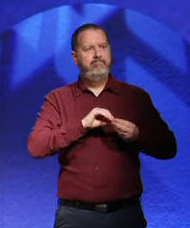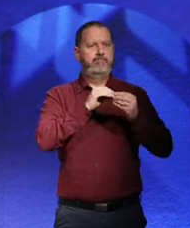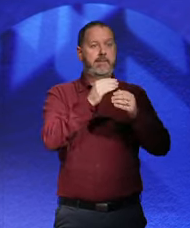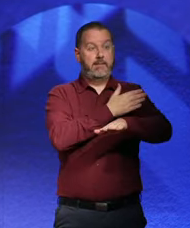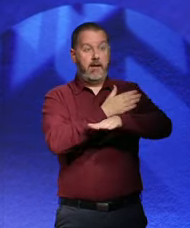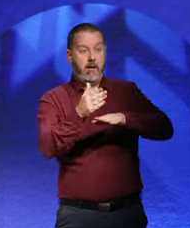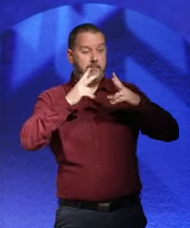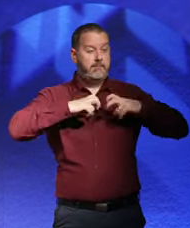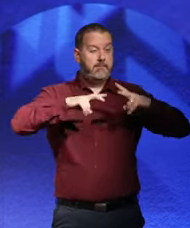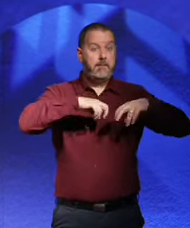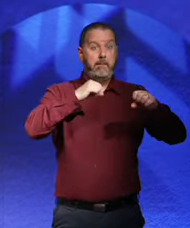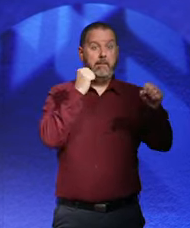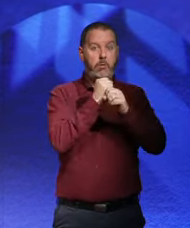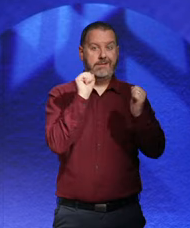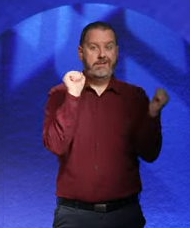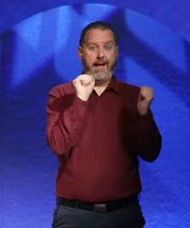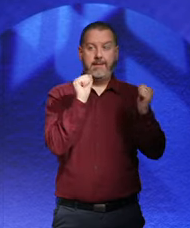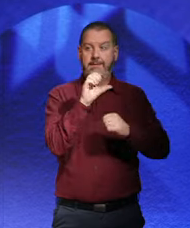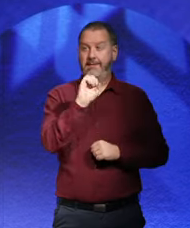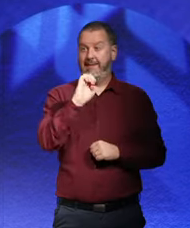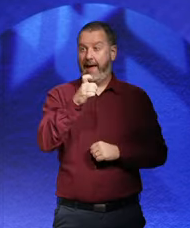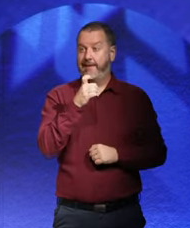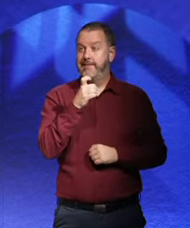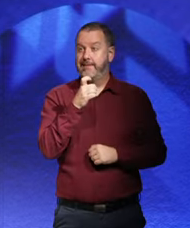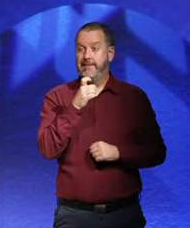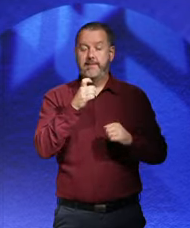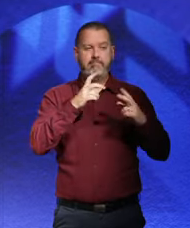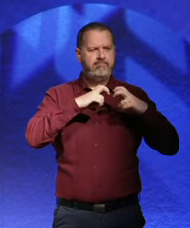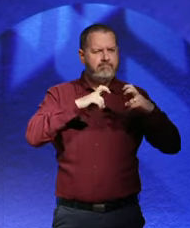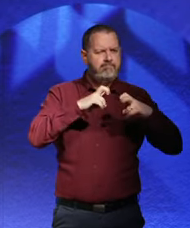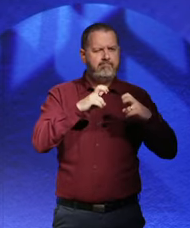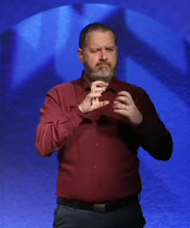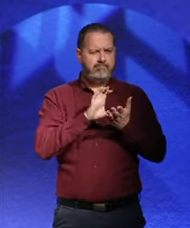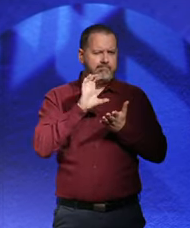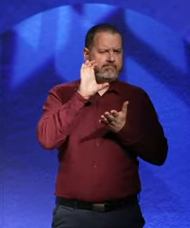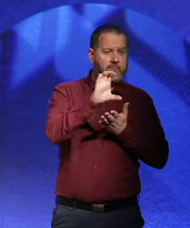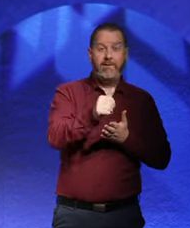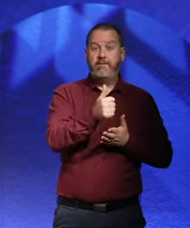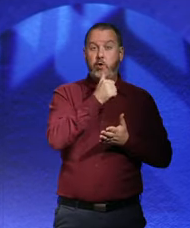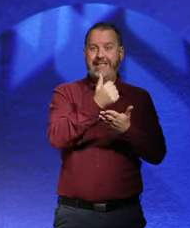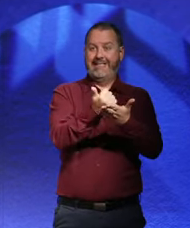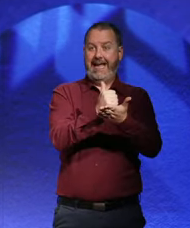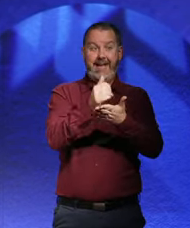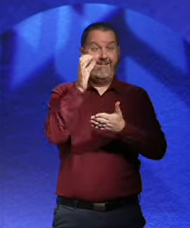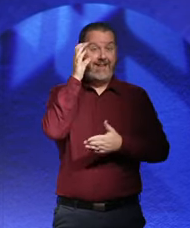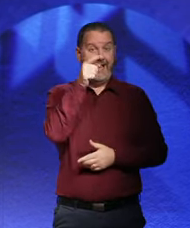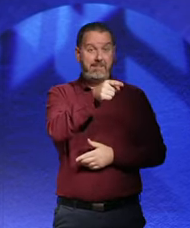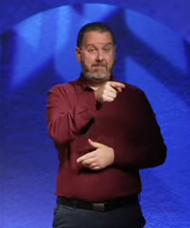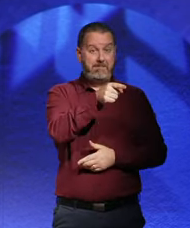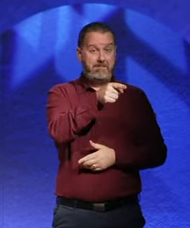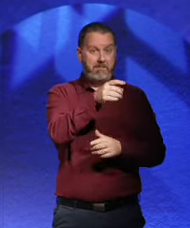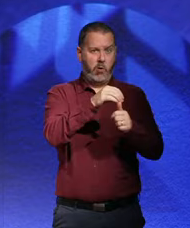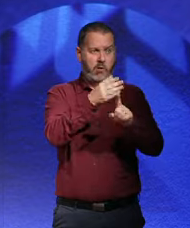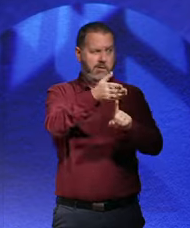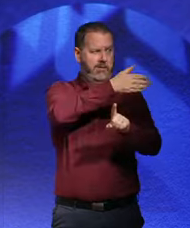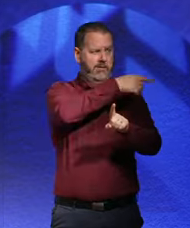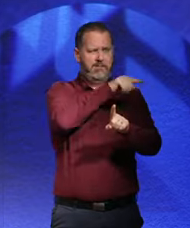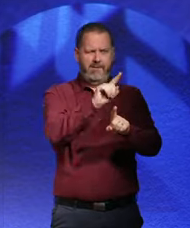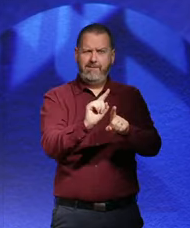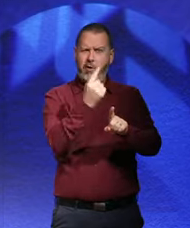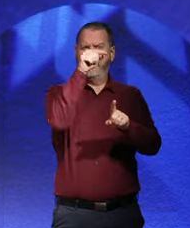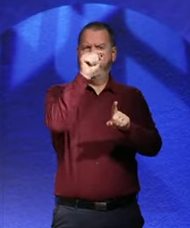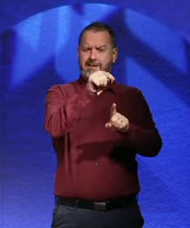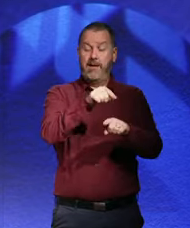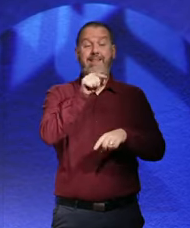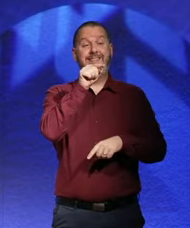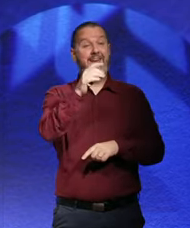sex. And so, he sponsored the first gay film, different from others. And the plot of that film